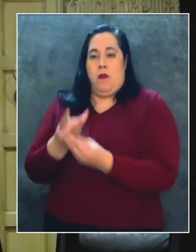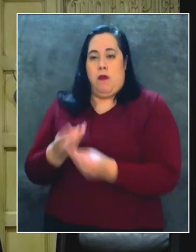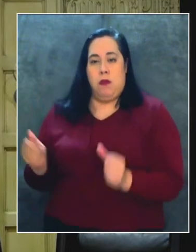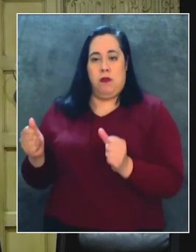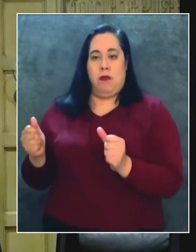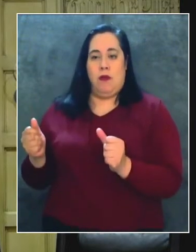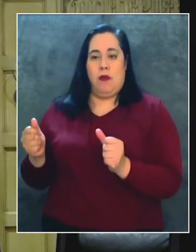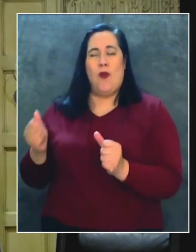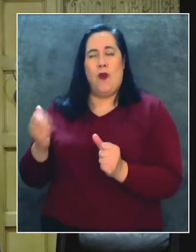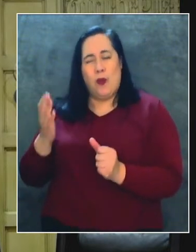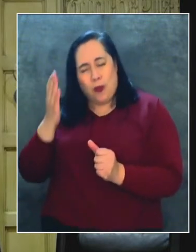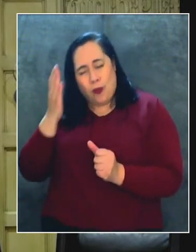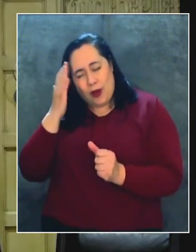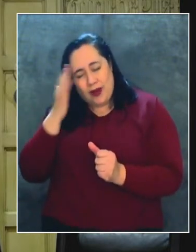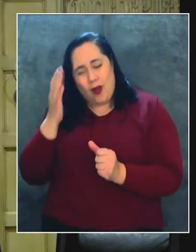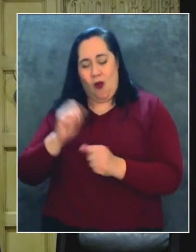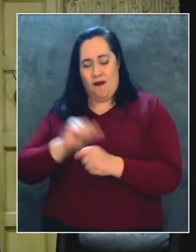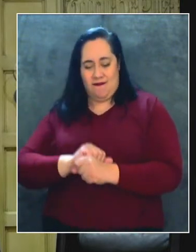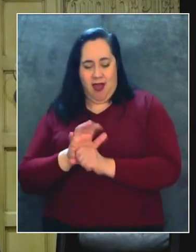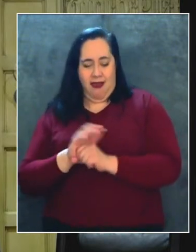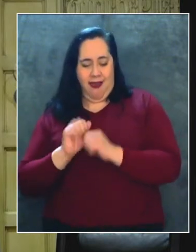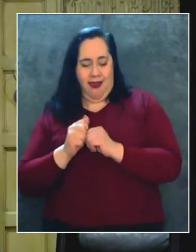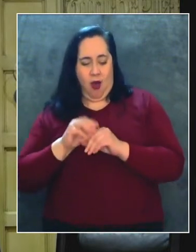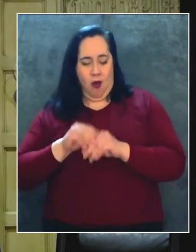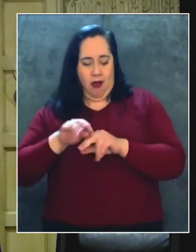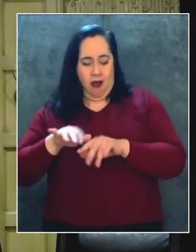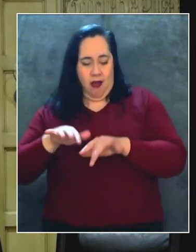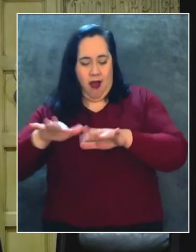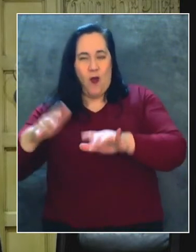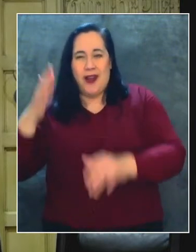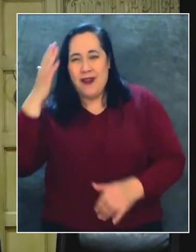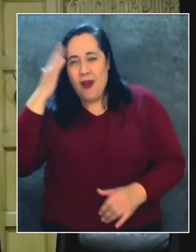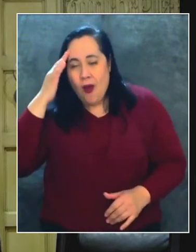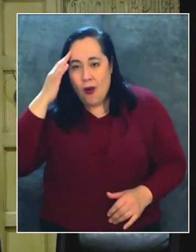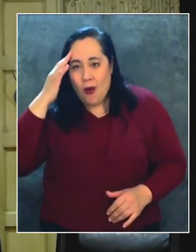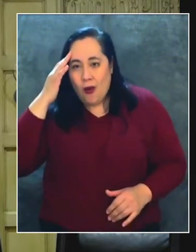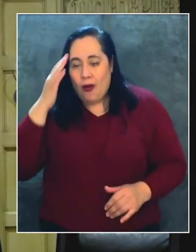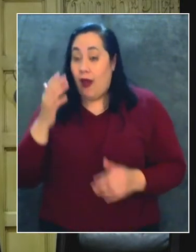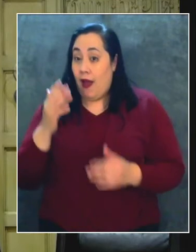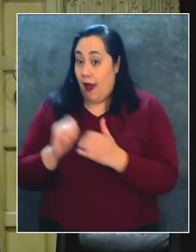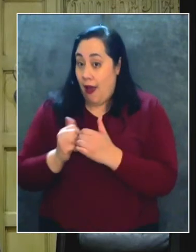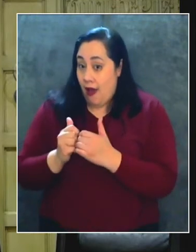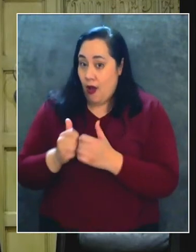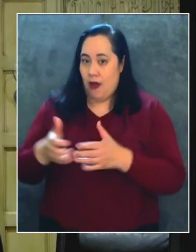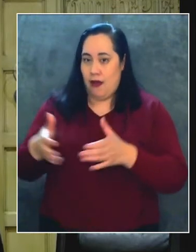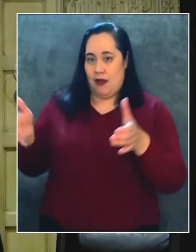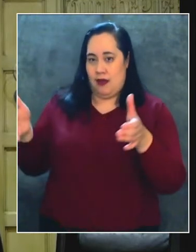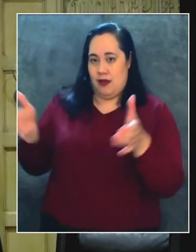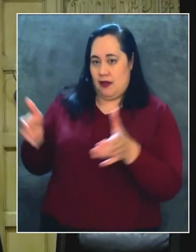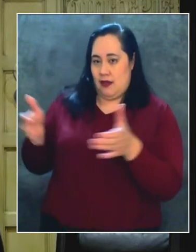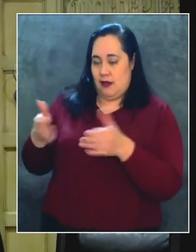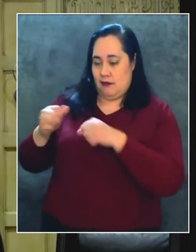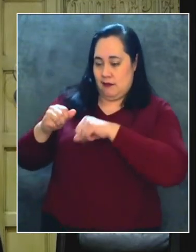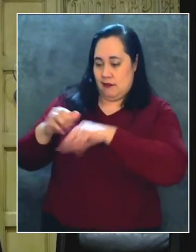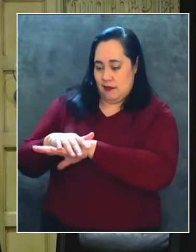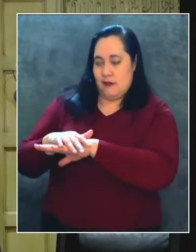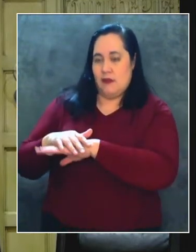how this virus is transmitted. In meetings and close contact.